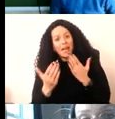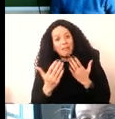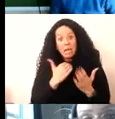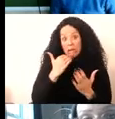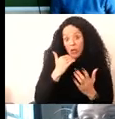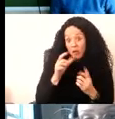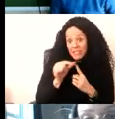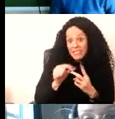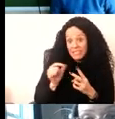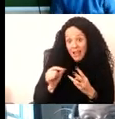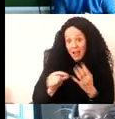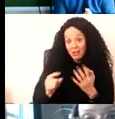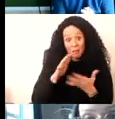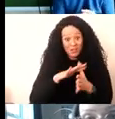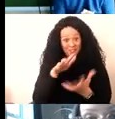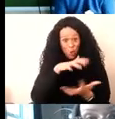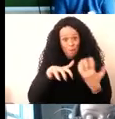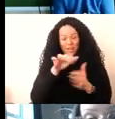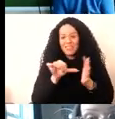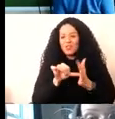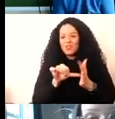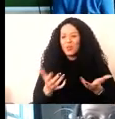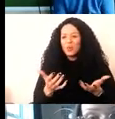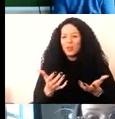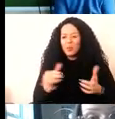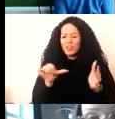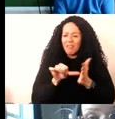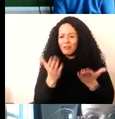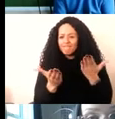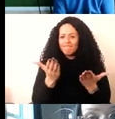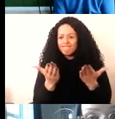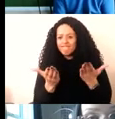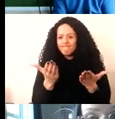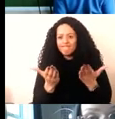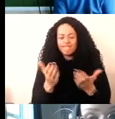convey what can be quite complex issues? And that was a difficult balancing act throughout this.